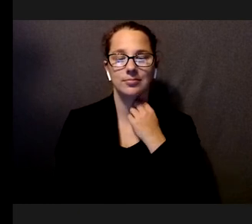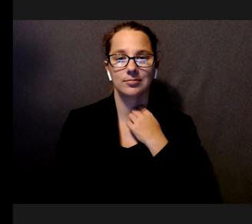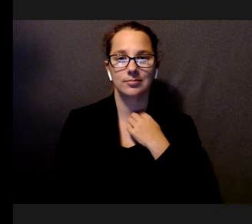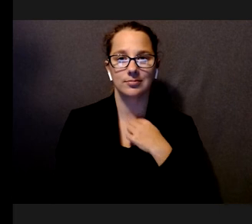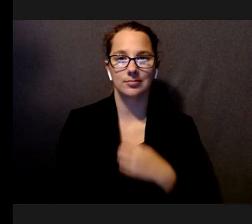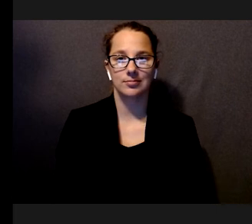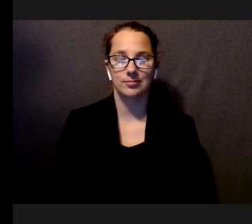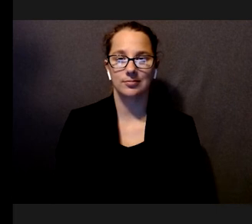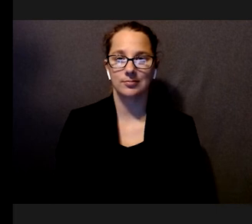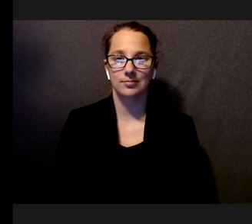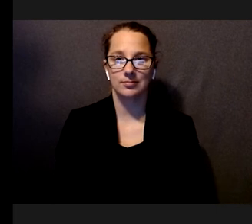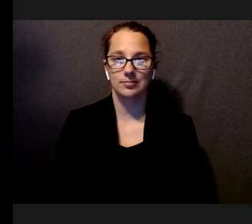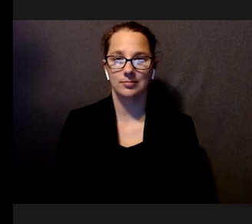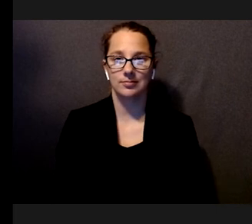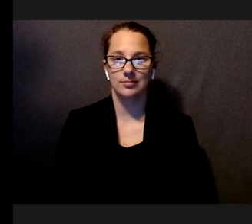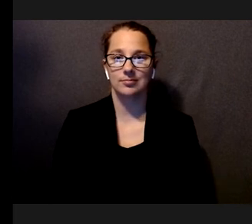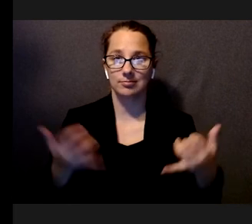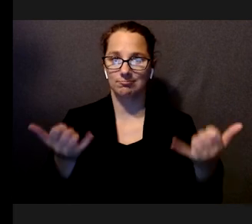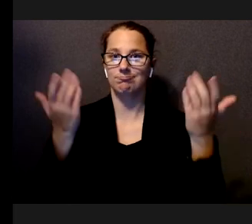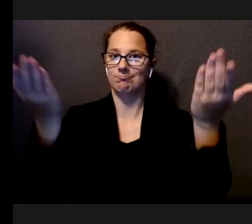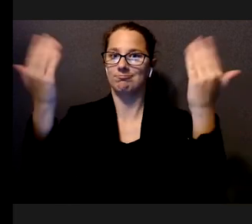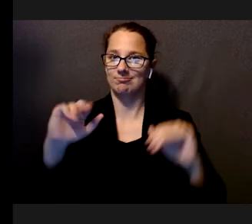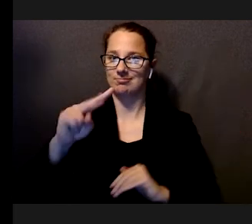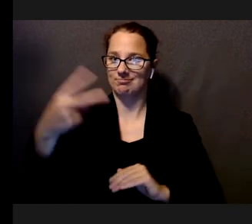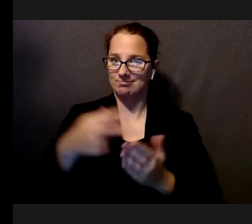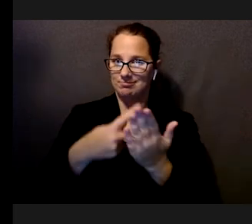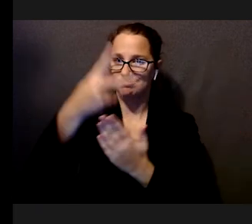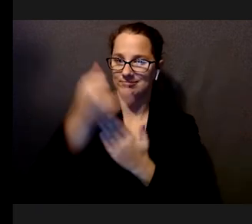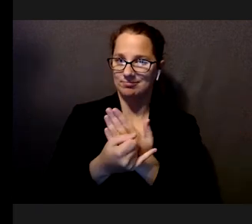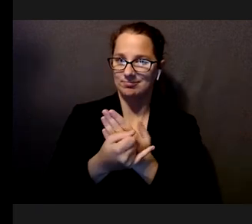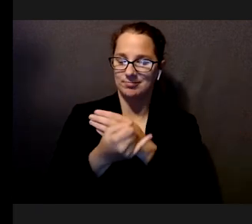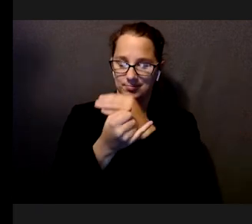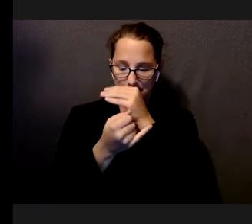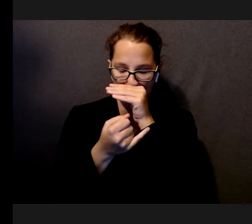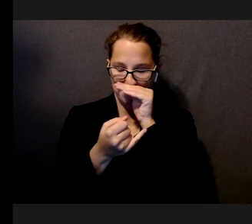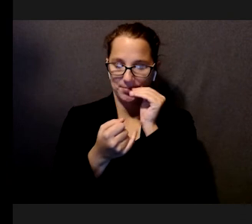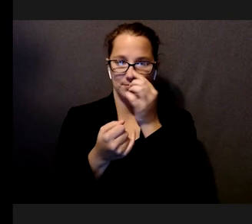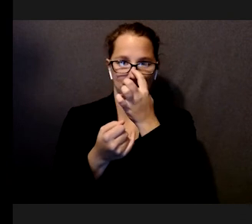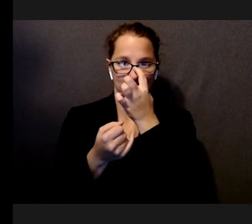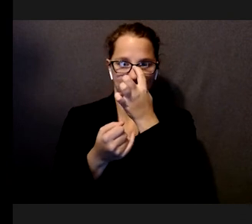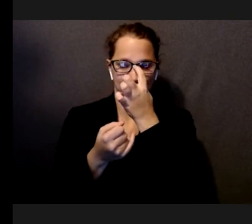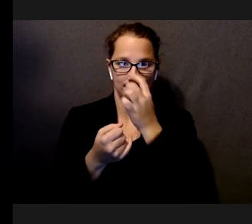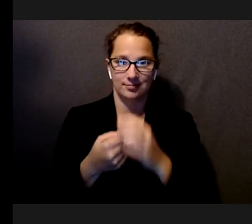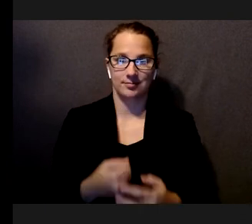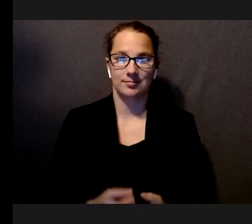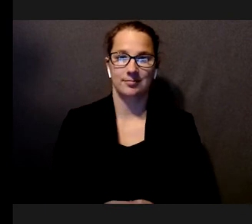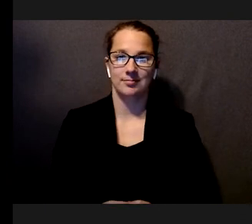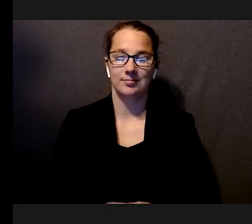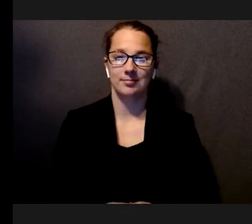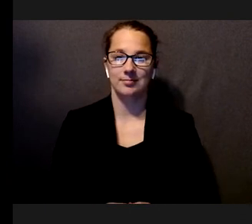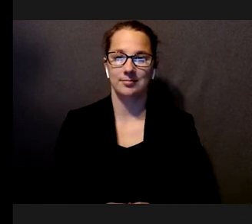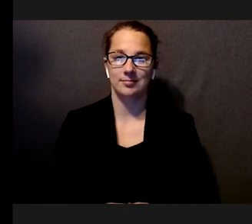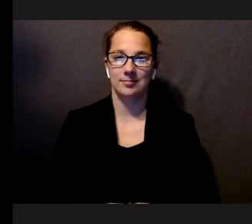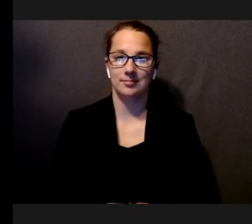Let me move on now to the second project. So, the second project looked at the task of navigating